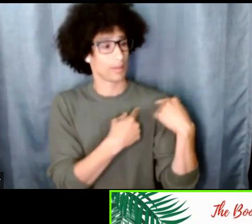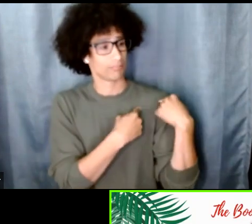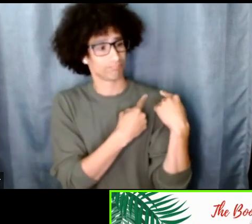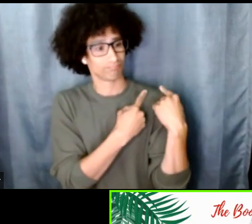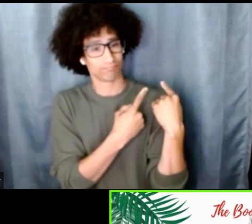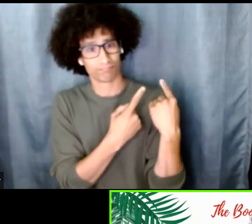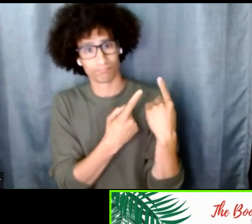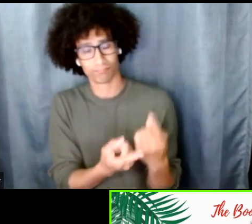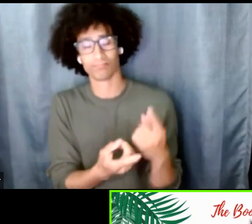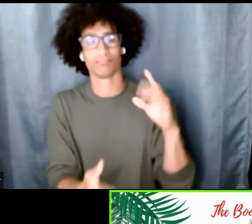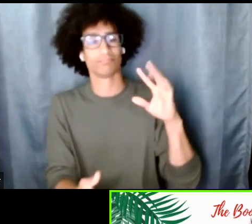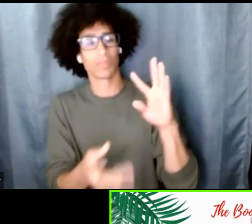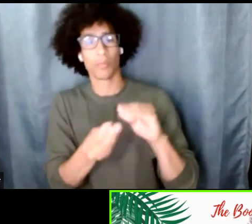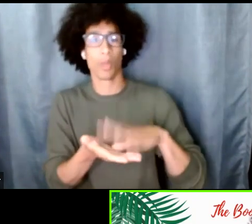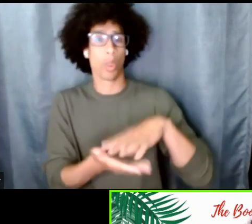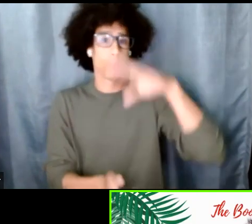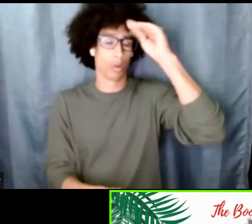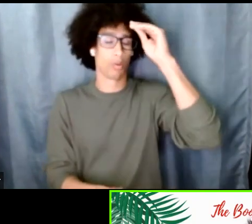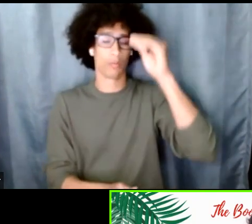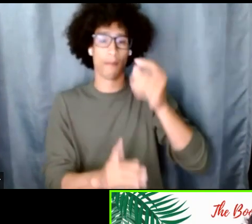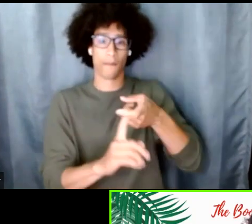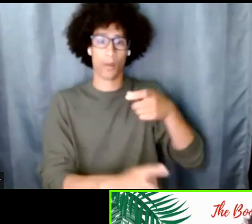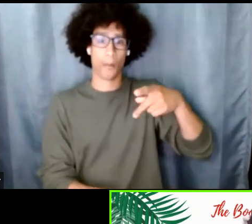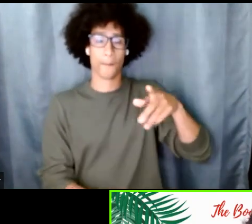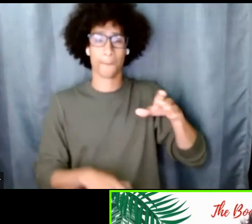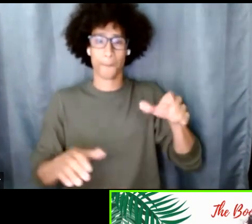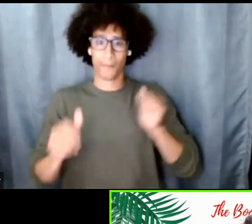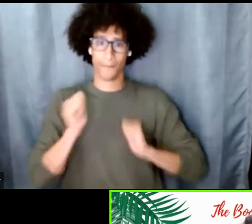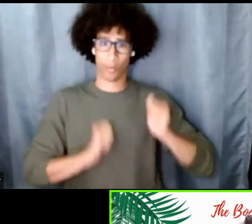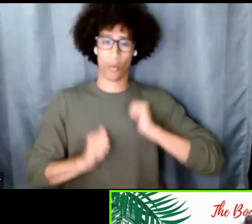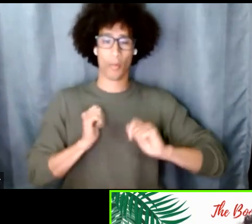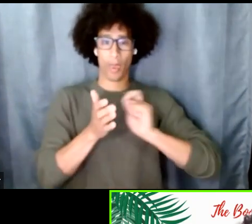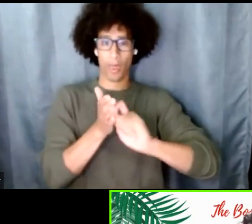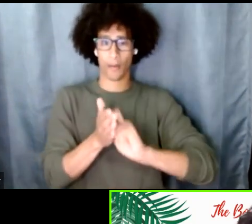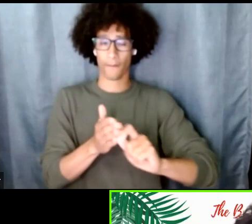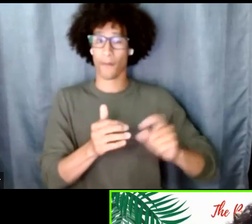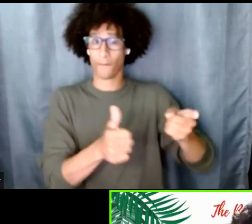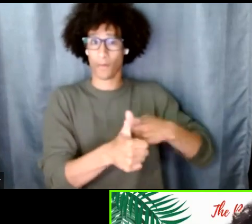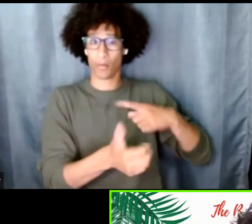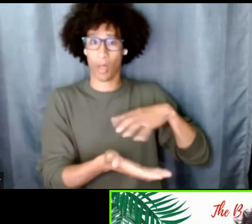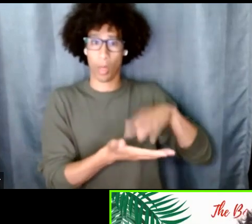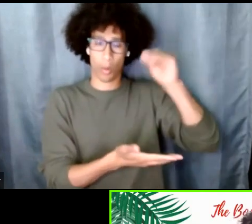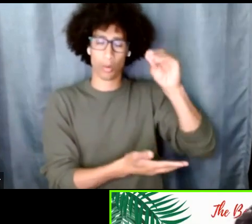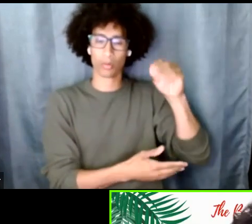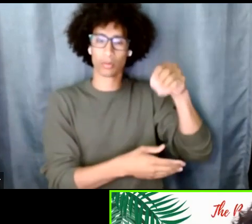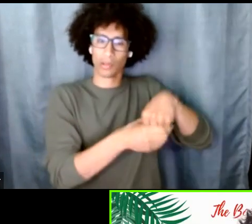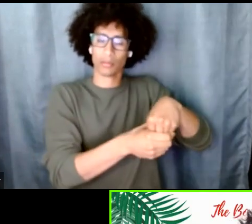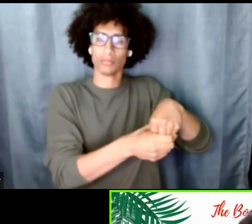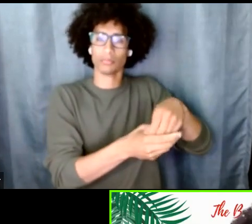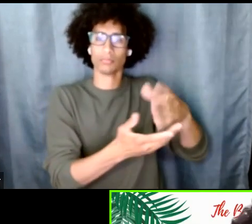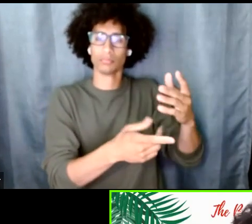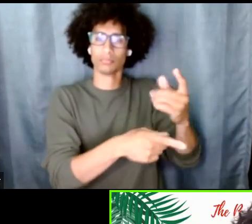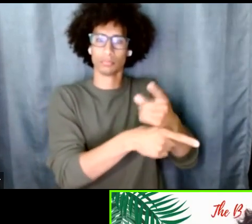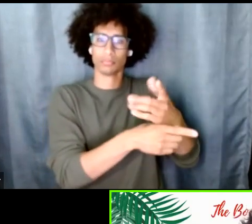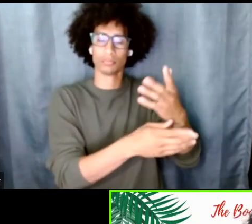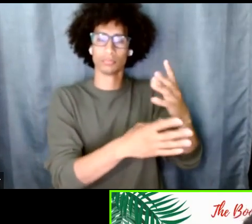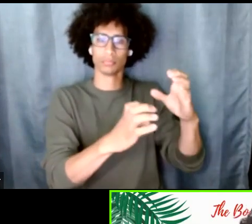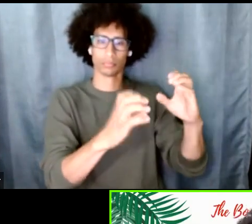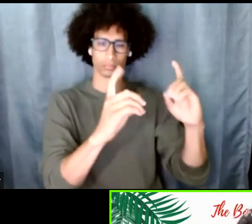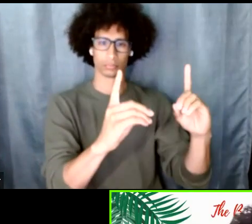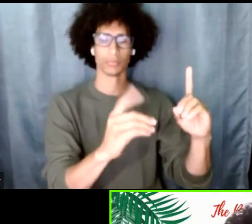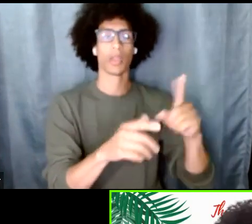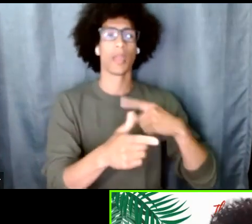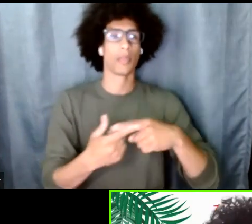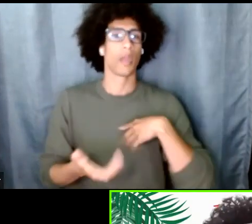narrative i learned at first in an institution and then as a person of color as a black body as a black woman